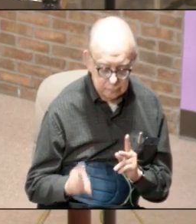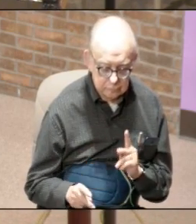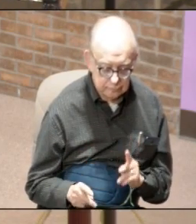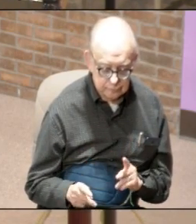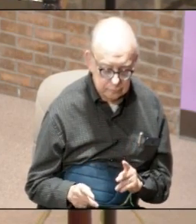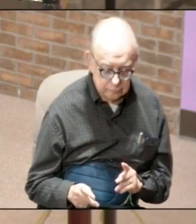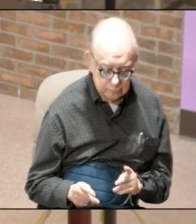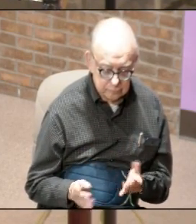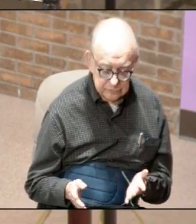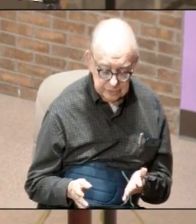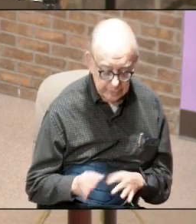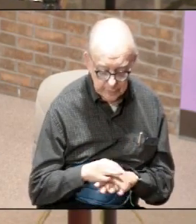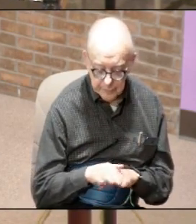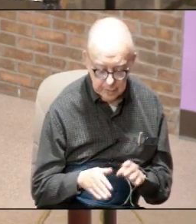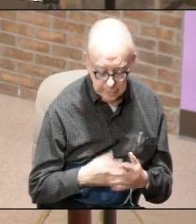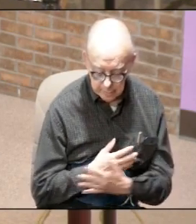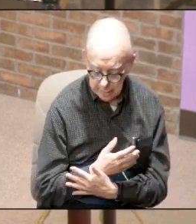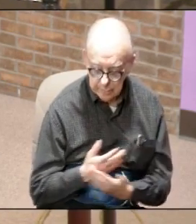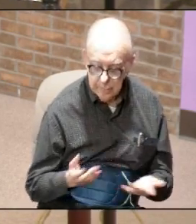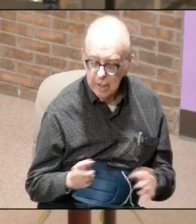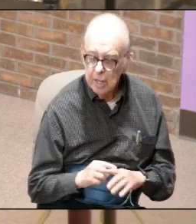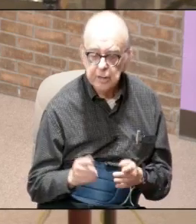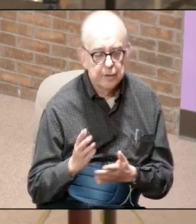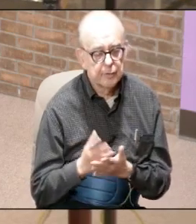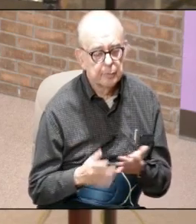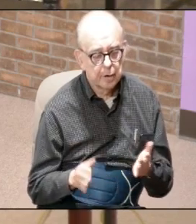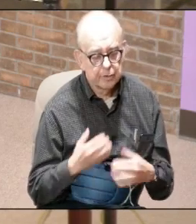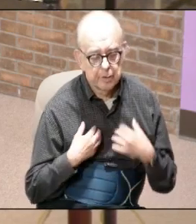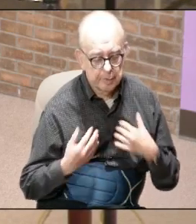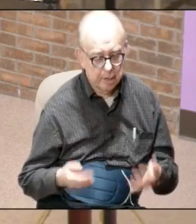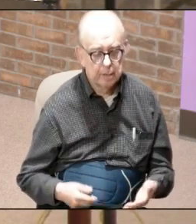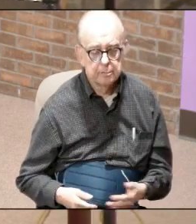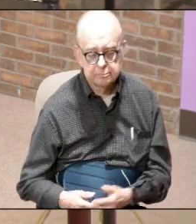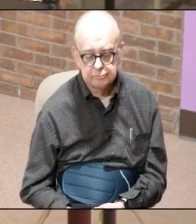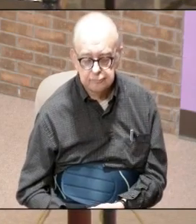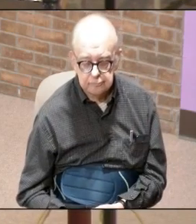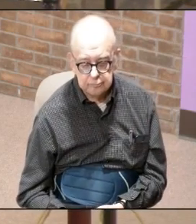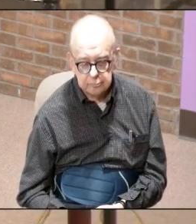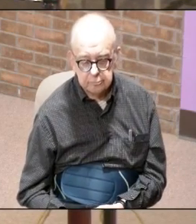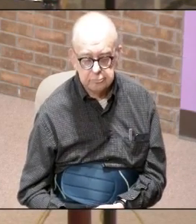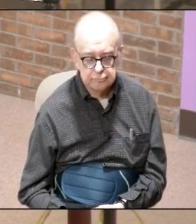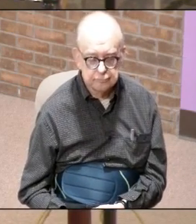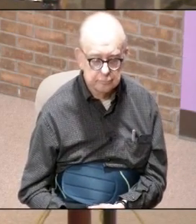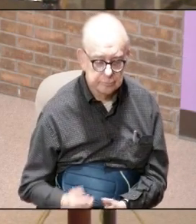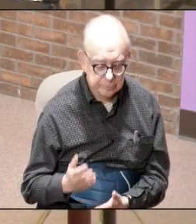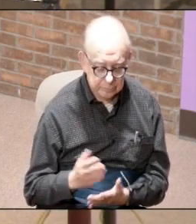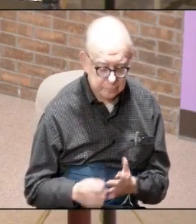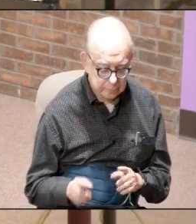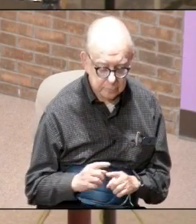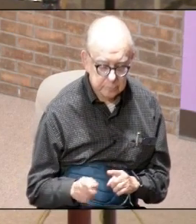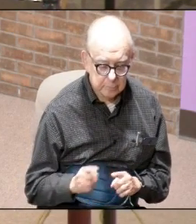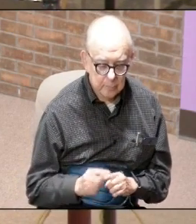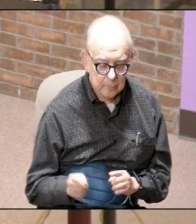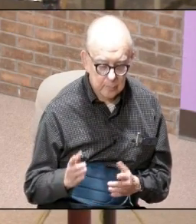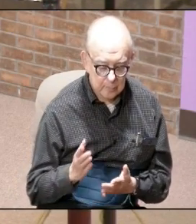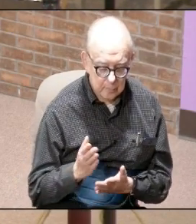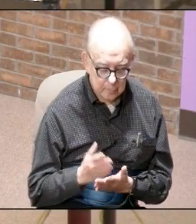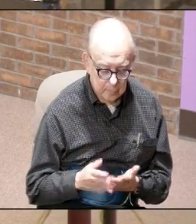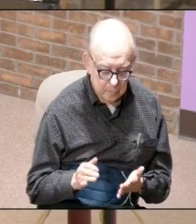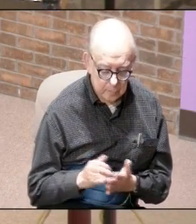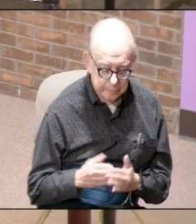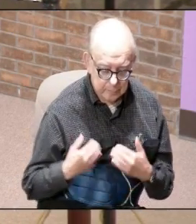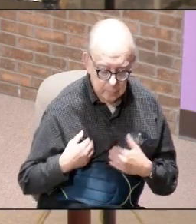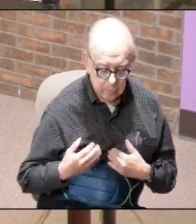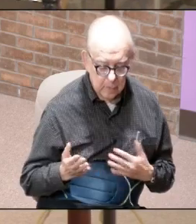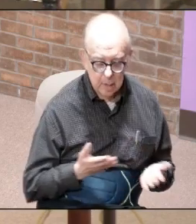some are the arms some are the legs some are the bones some are the muscles some are the ears some are this some are that that each of us